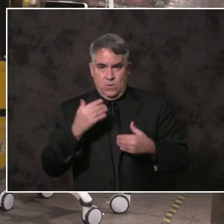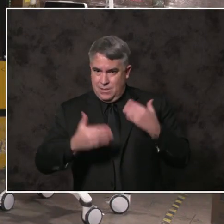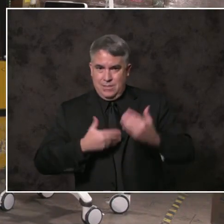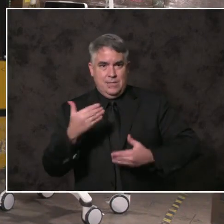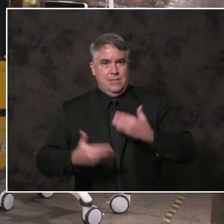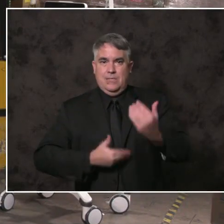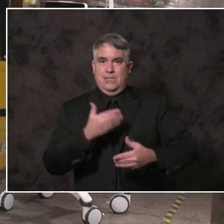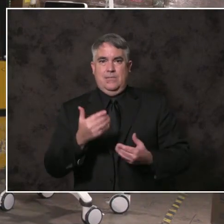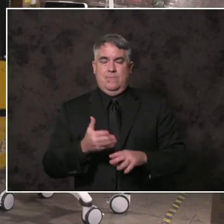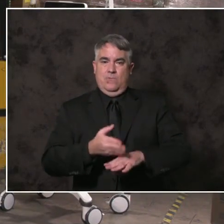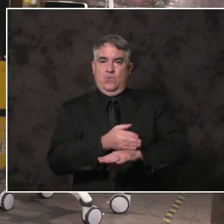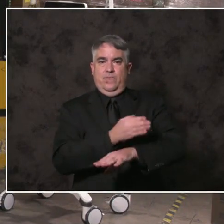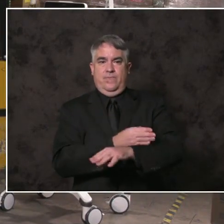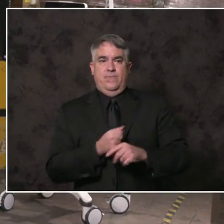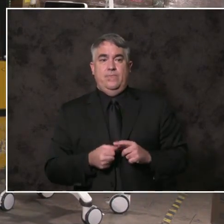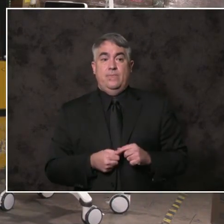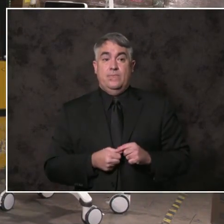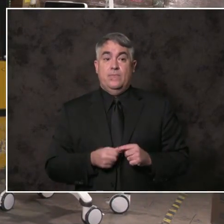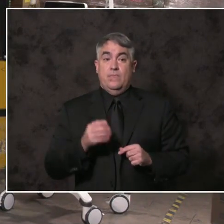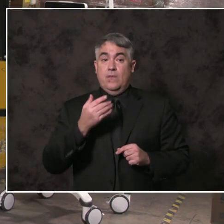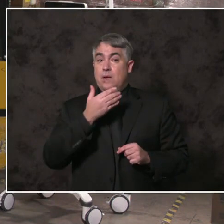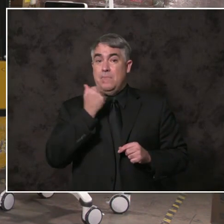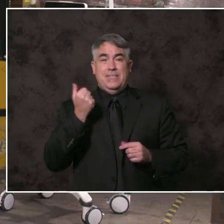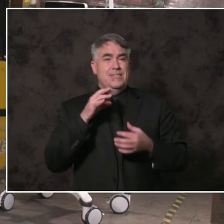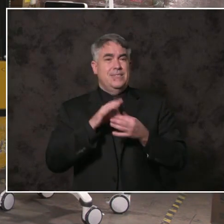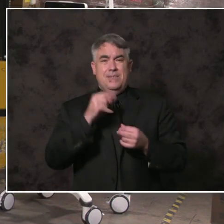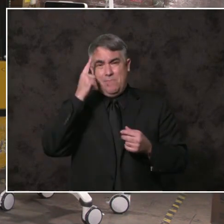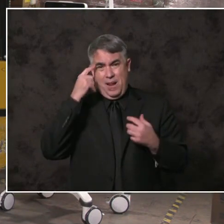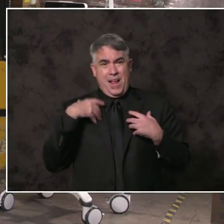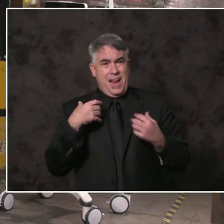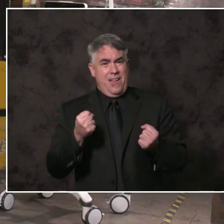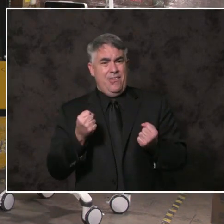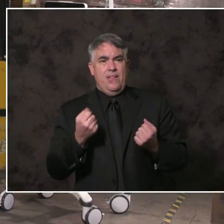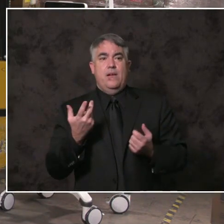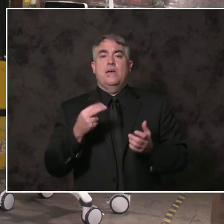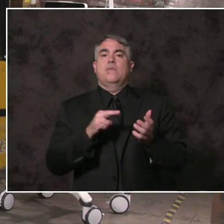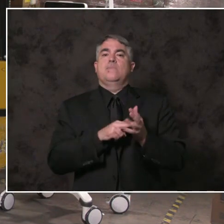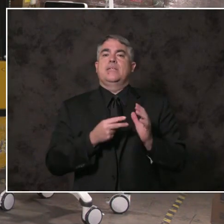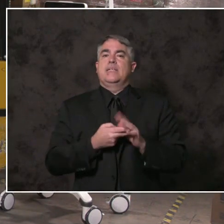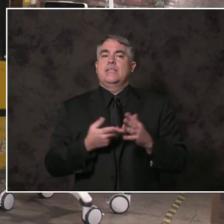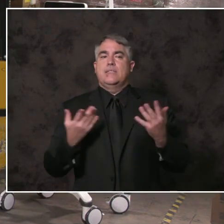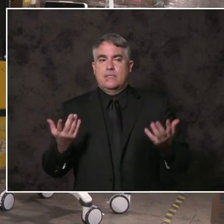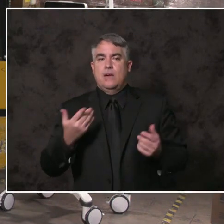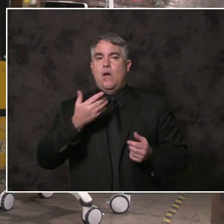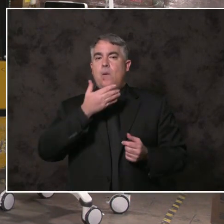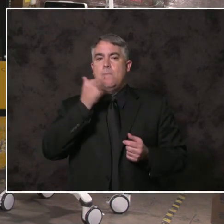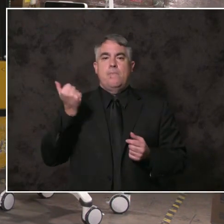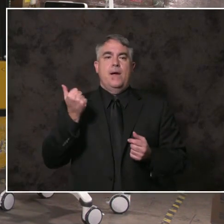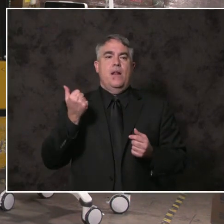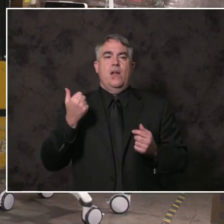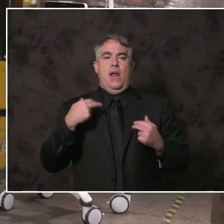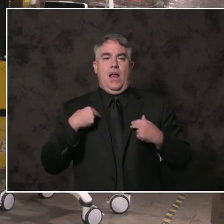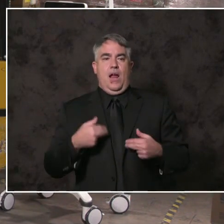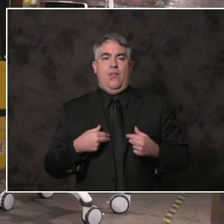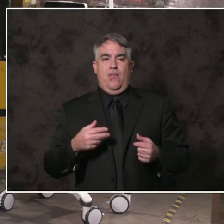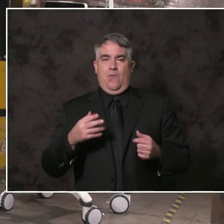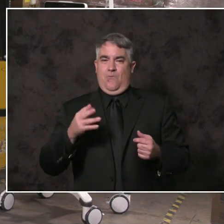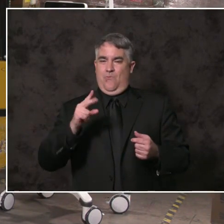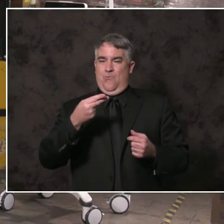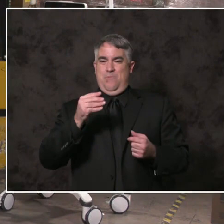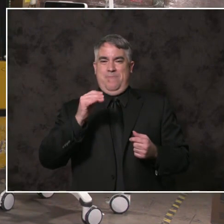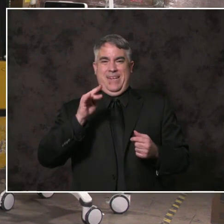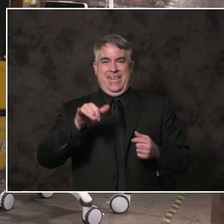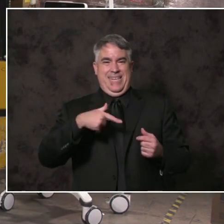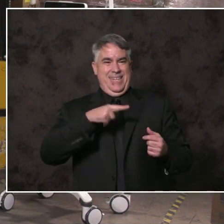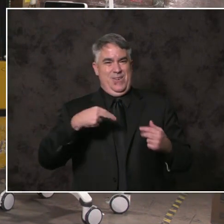Doing better on mental health also means restoring humanity and improving healthcare in our jails. And